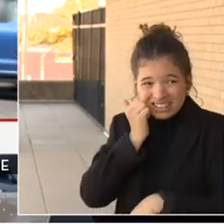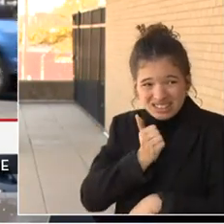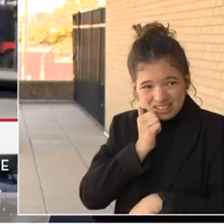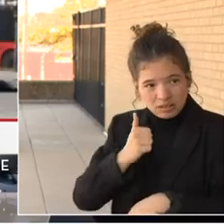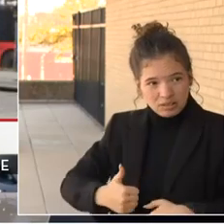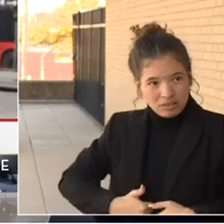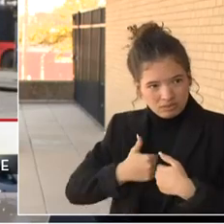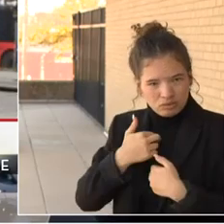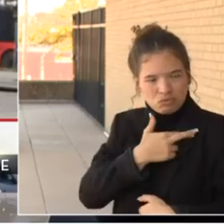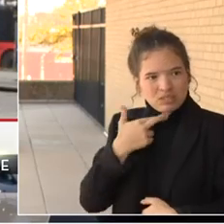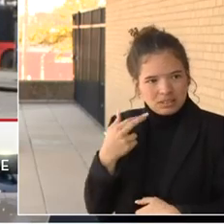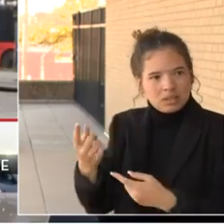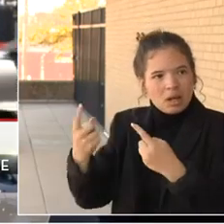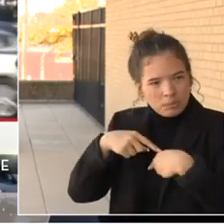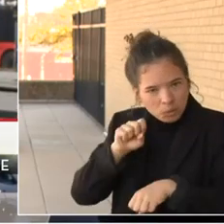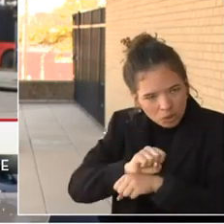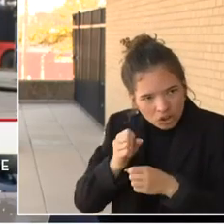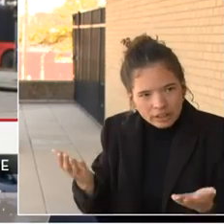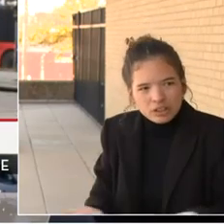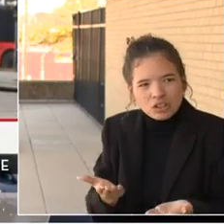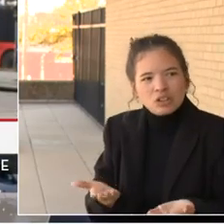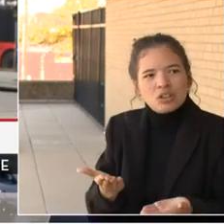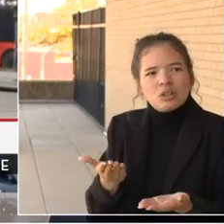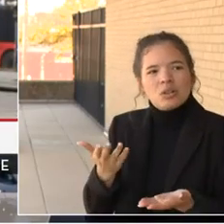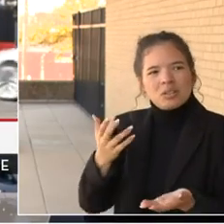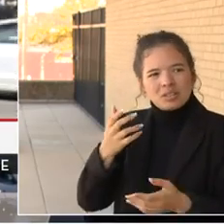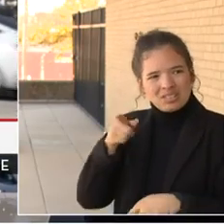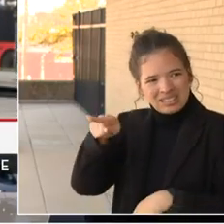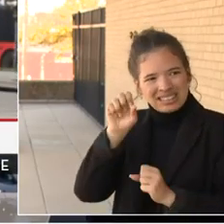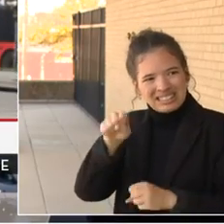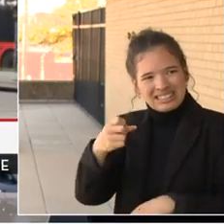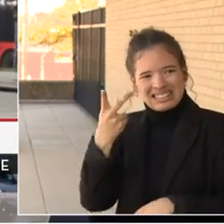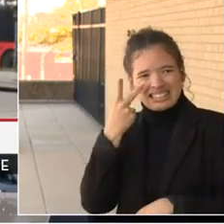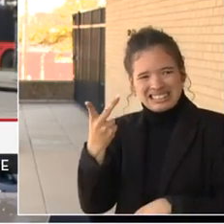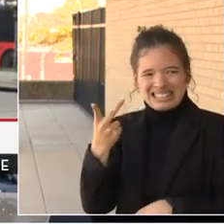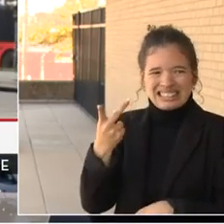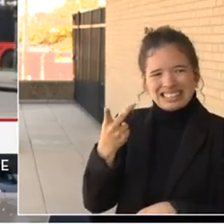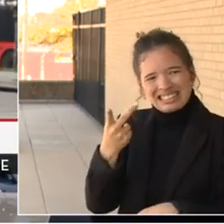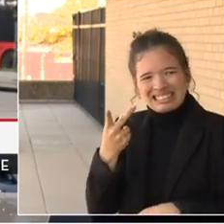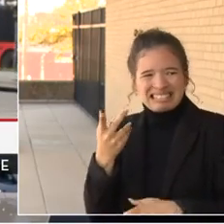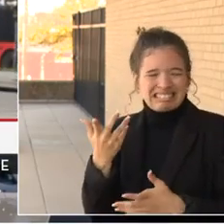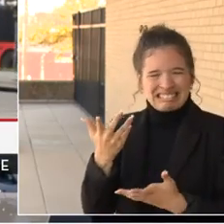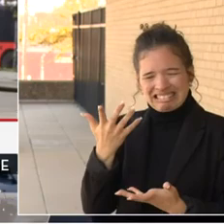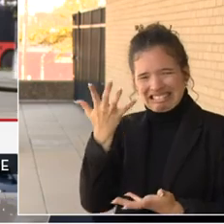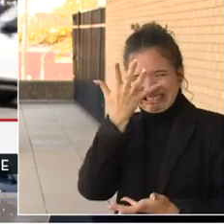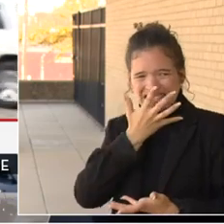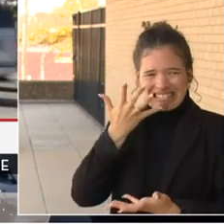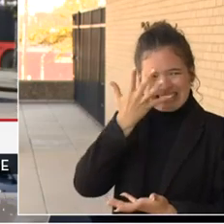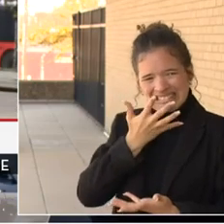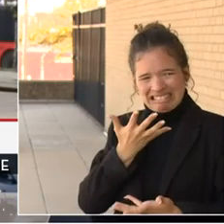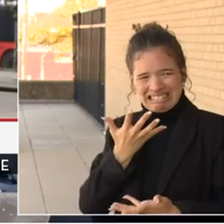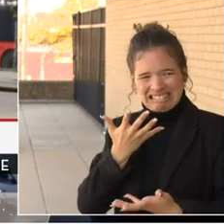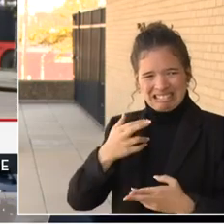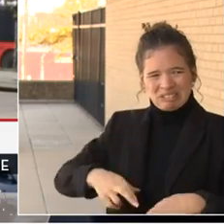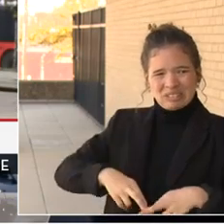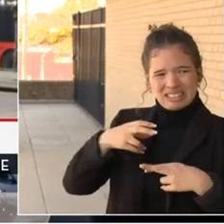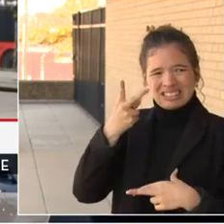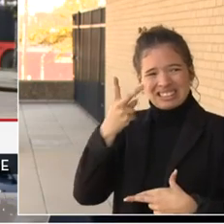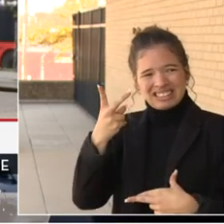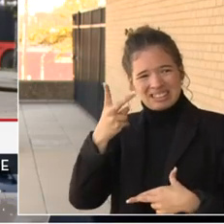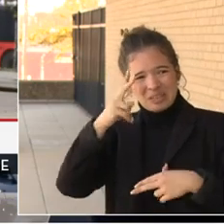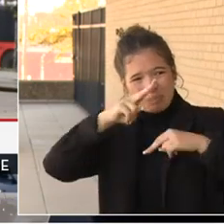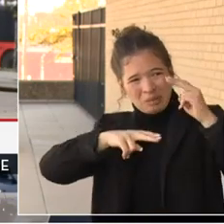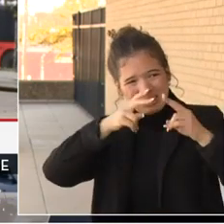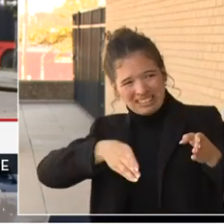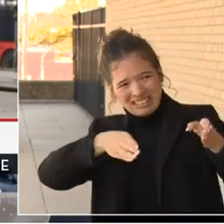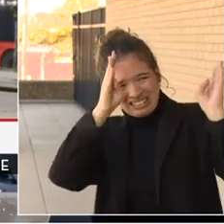they come to work? And I mean, you can see the appearance and the neighbors who come by it. What message does it send that you can't even put